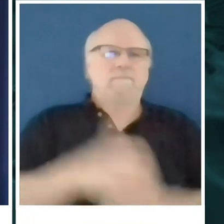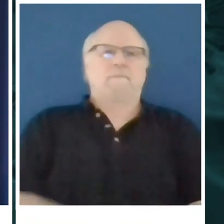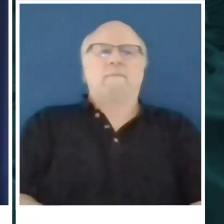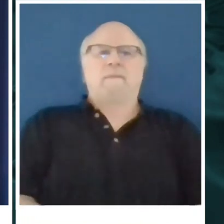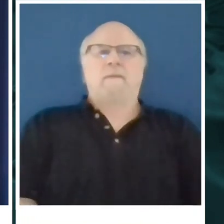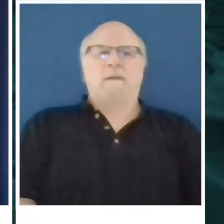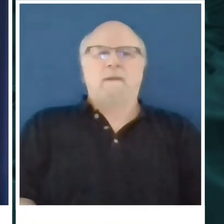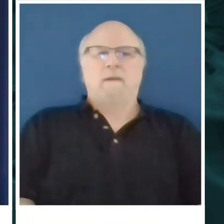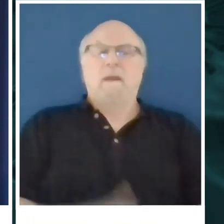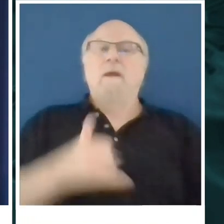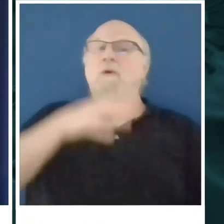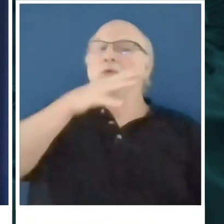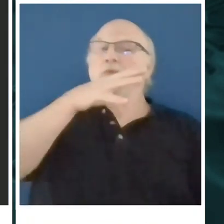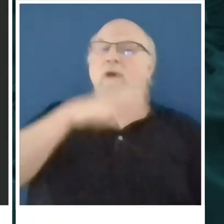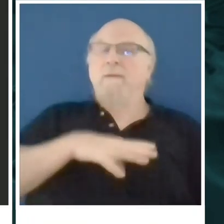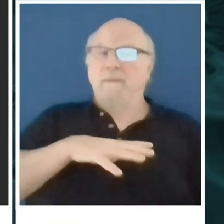News.